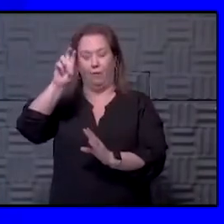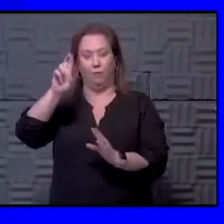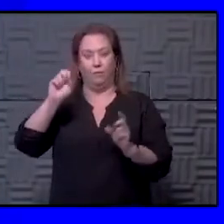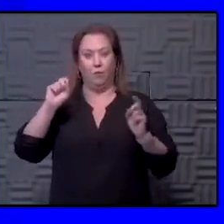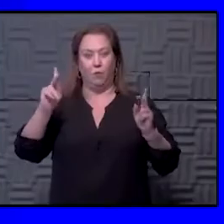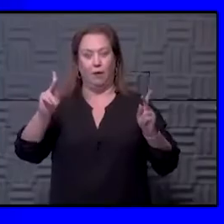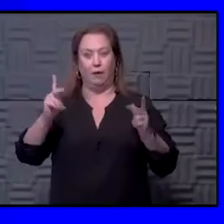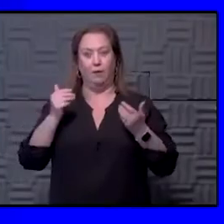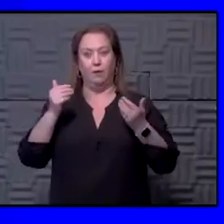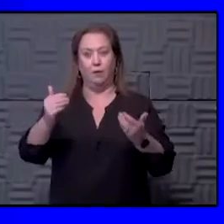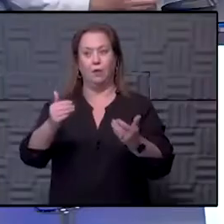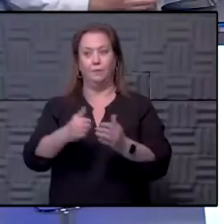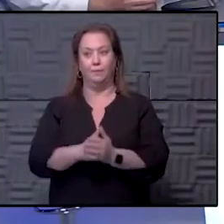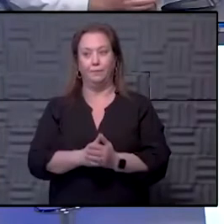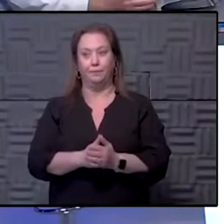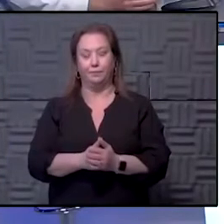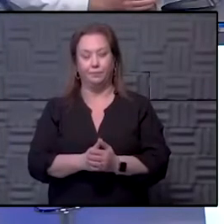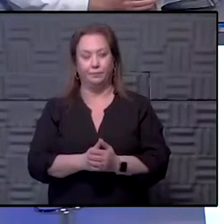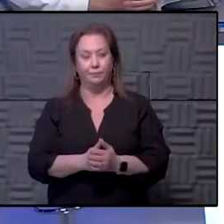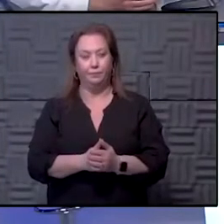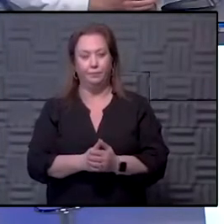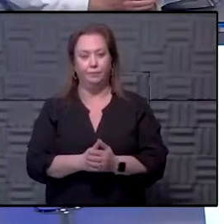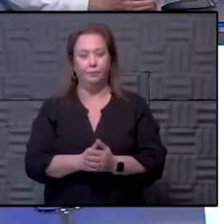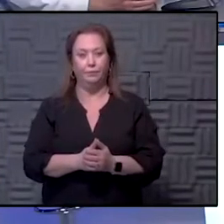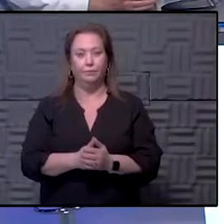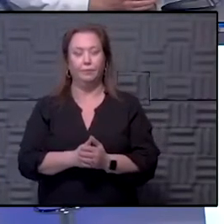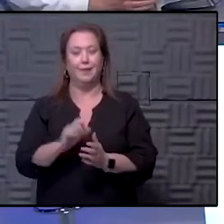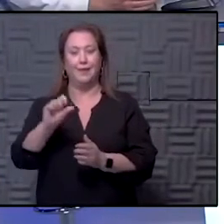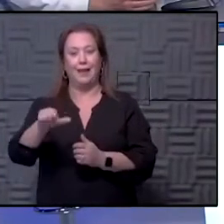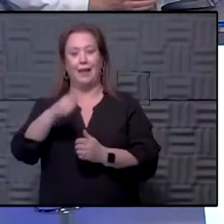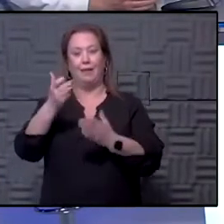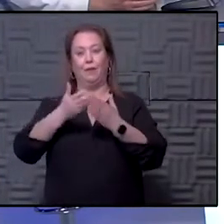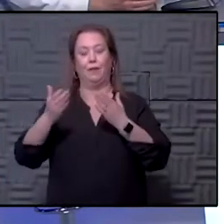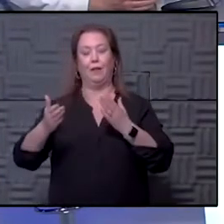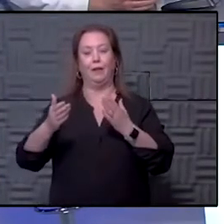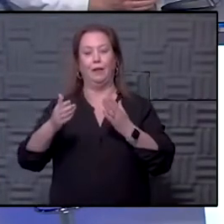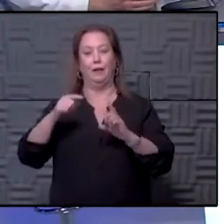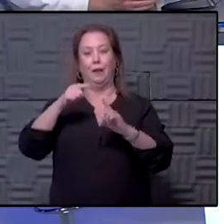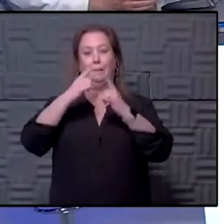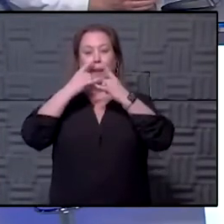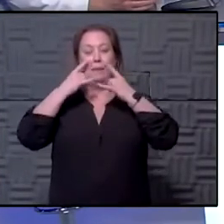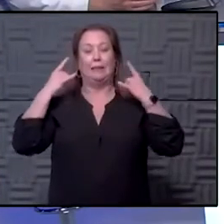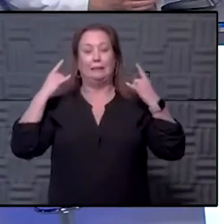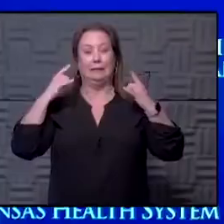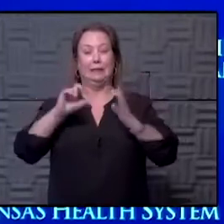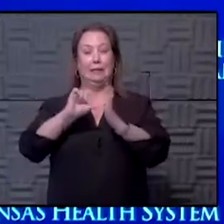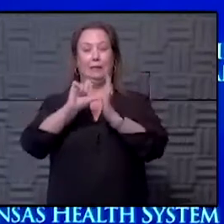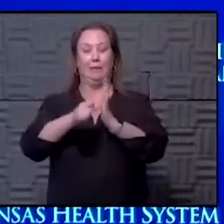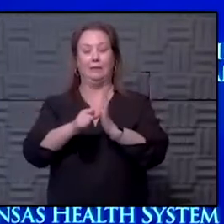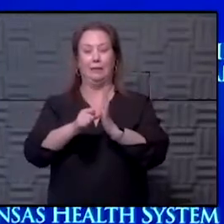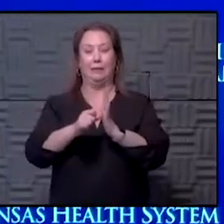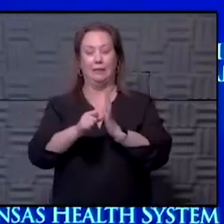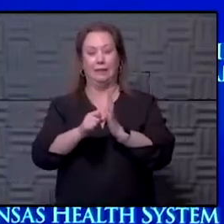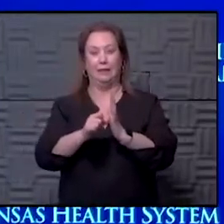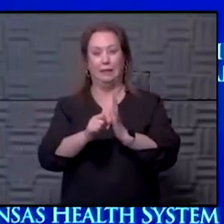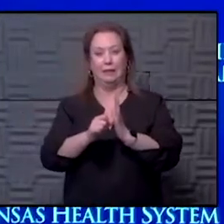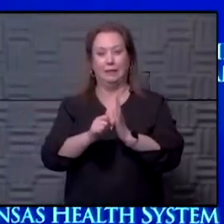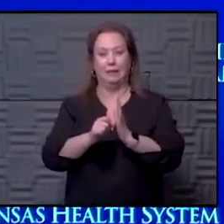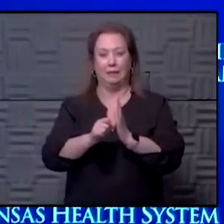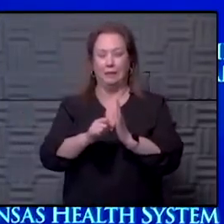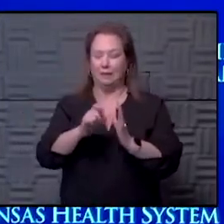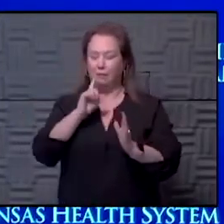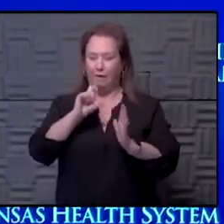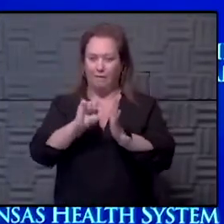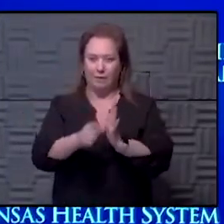to go ahead and get those vaccines. You know, just to say, the other remarkable thing about this point around masking, I'm going to make it again because it is incontrovertible.